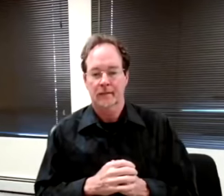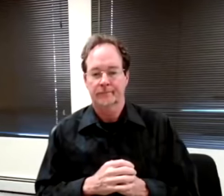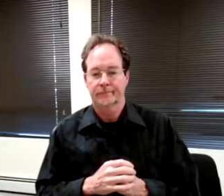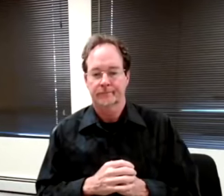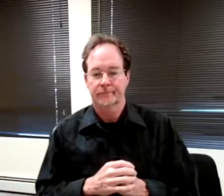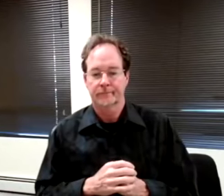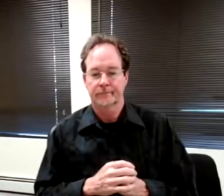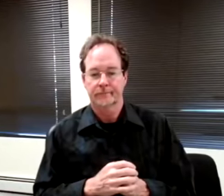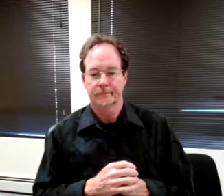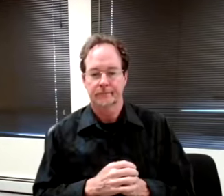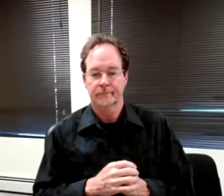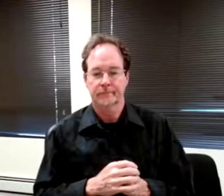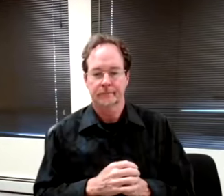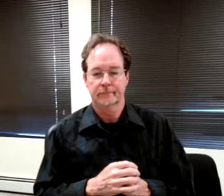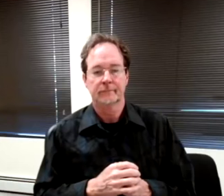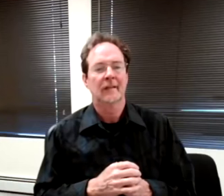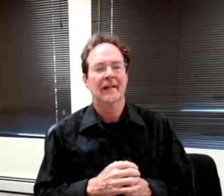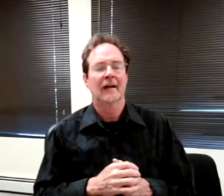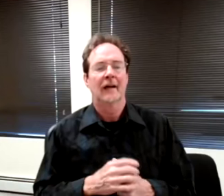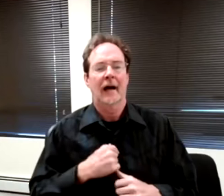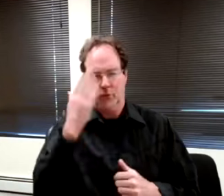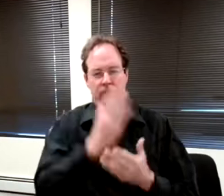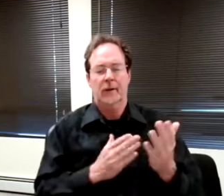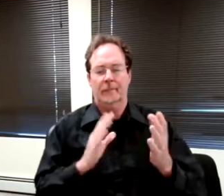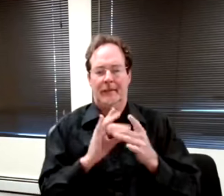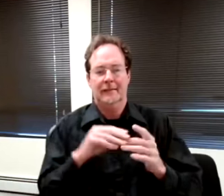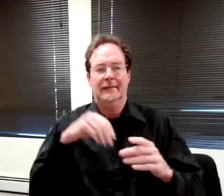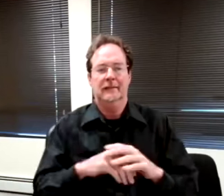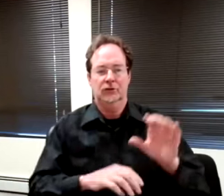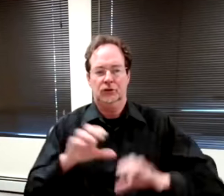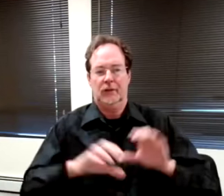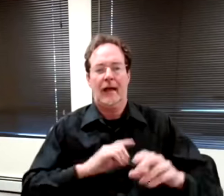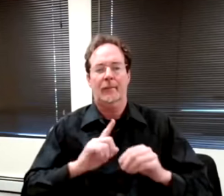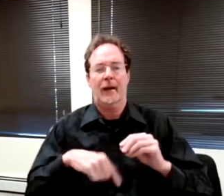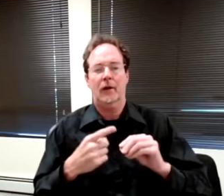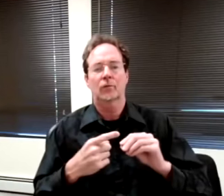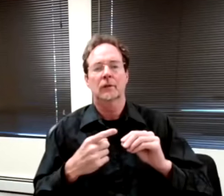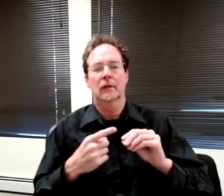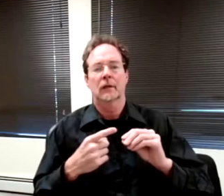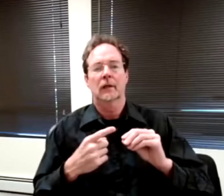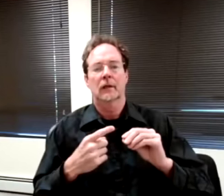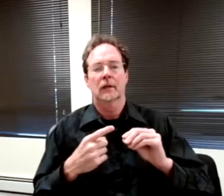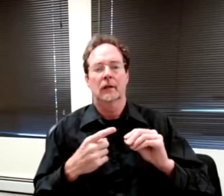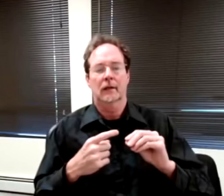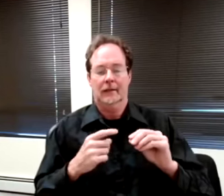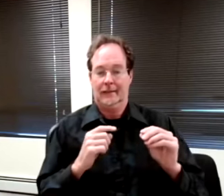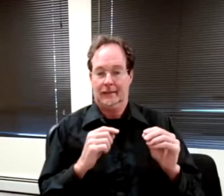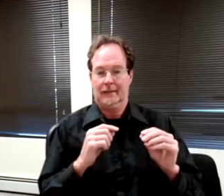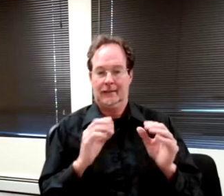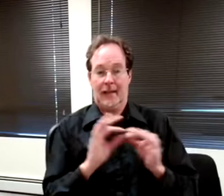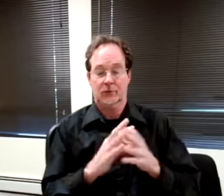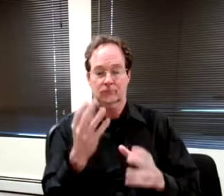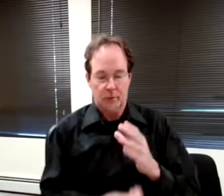I know we were getting some messages in the chat about captions disappearing.